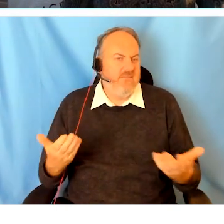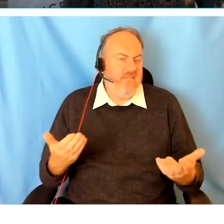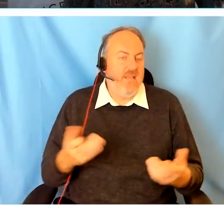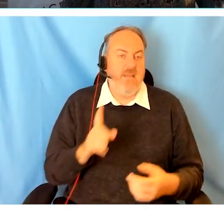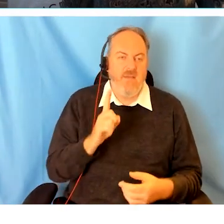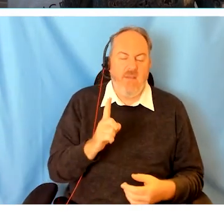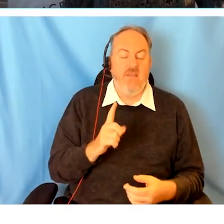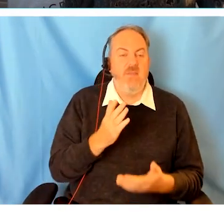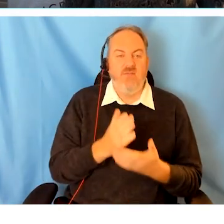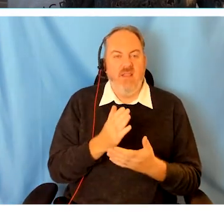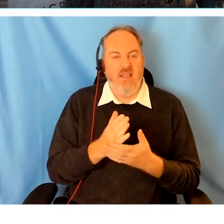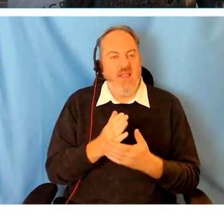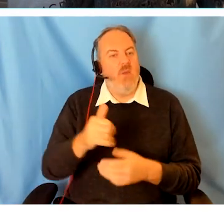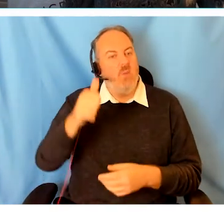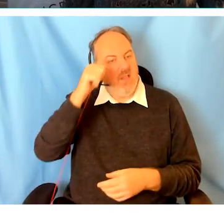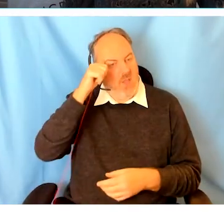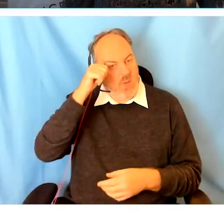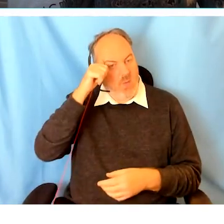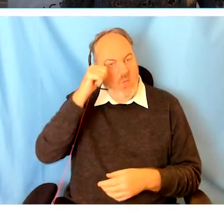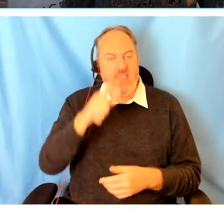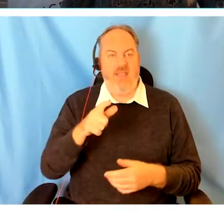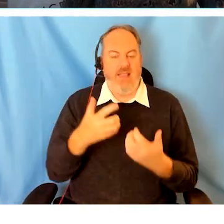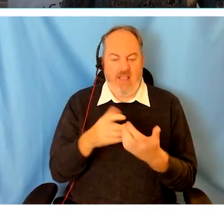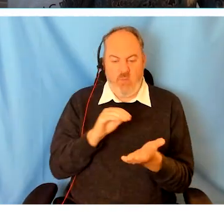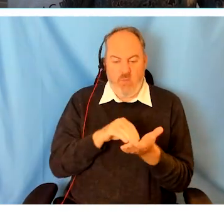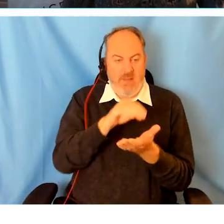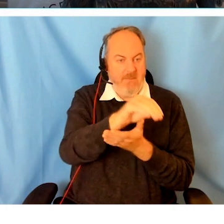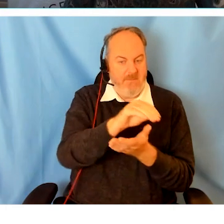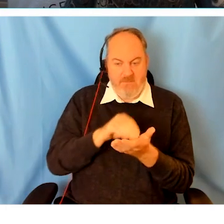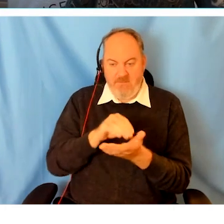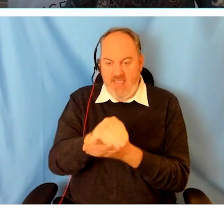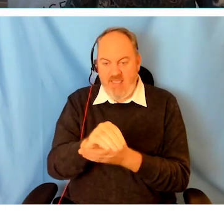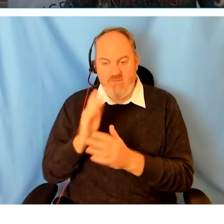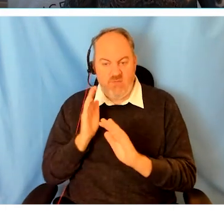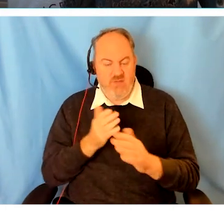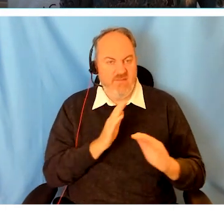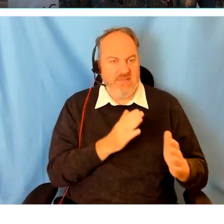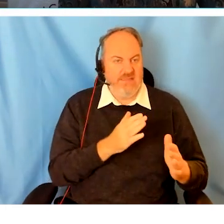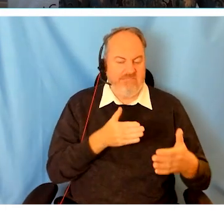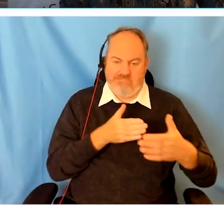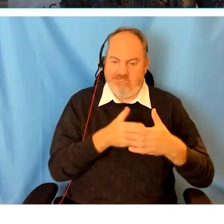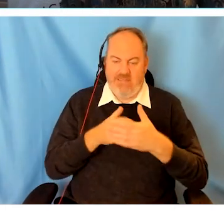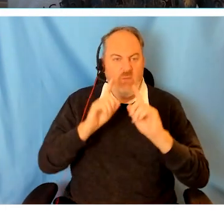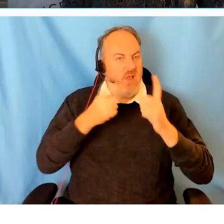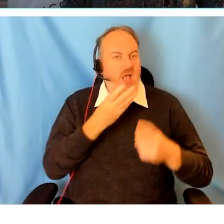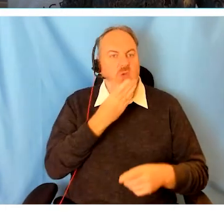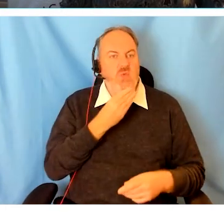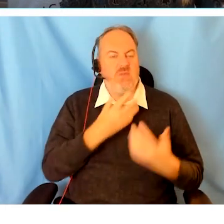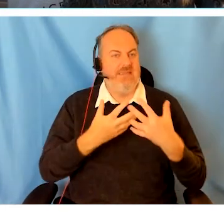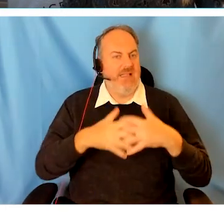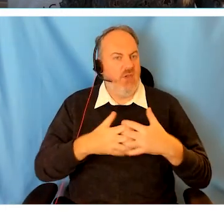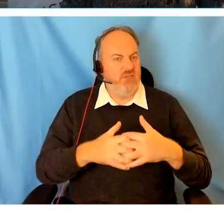But pay plans are still discriminatory. Awareness of options is limited and the language of